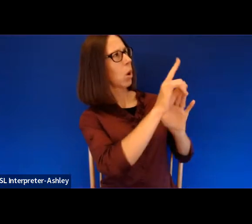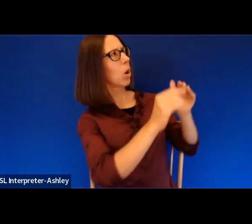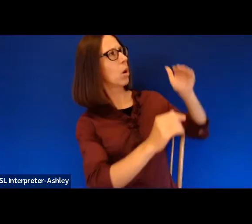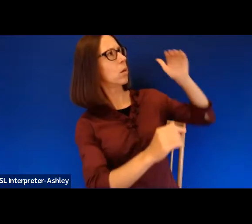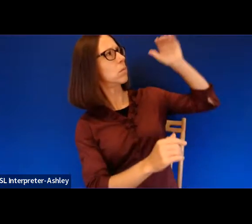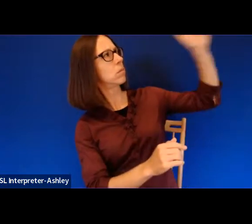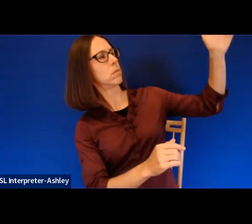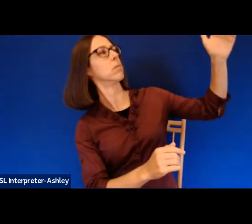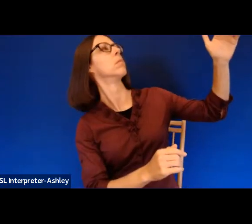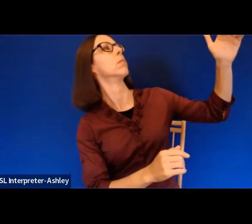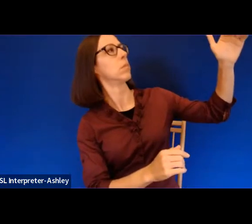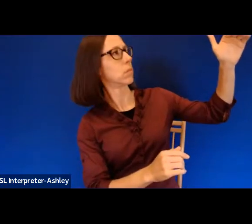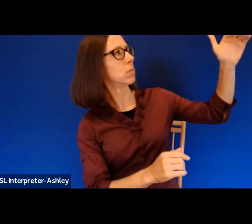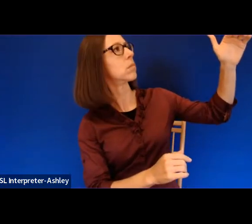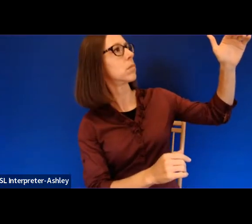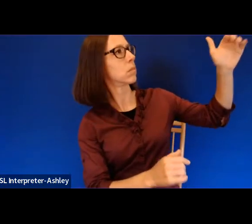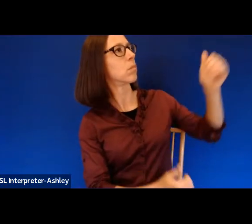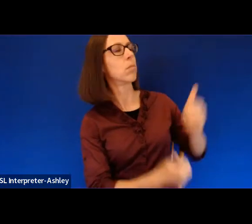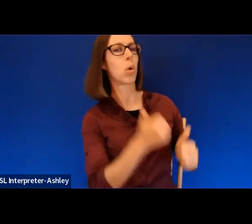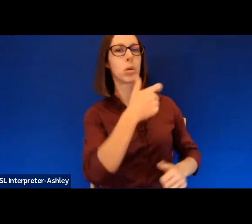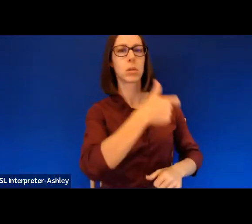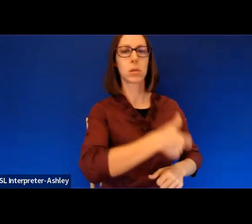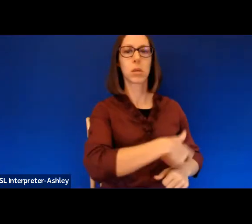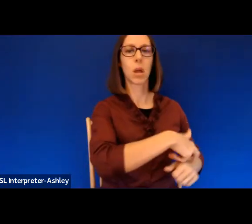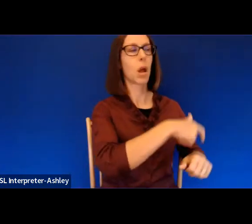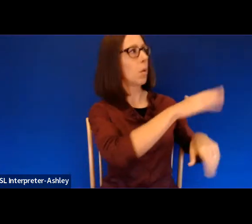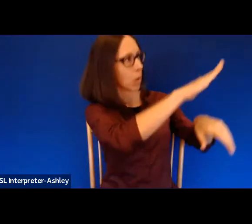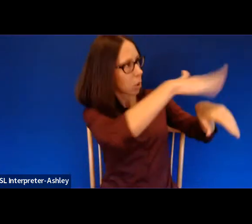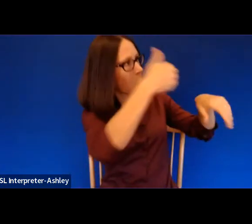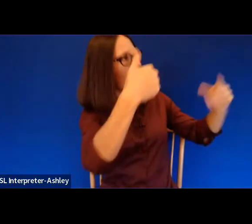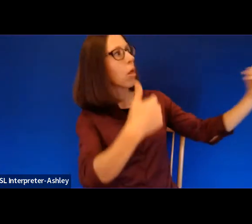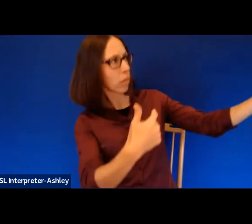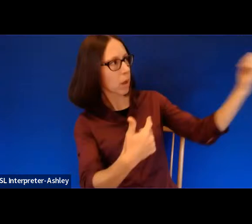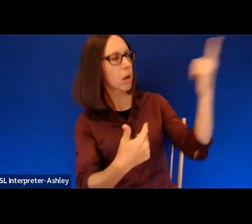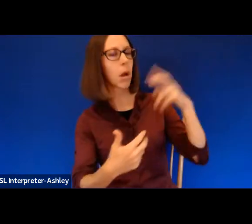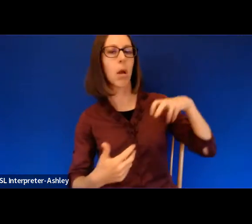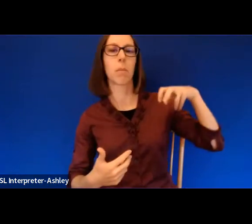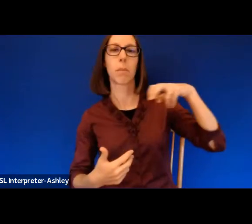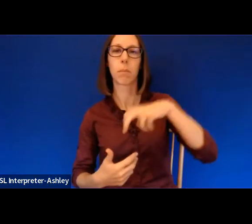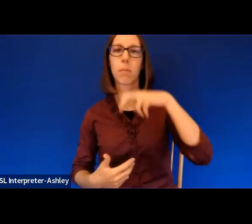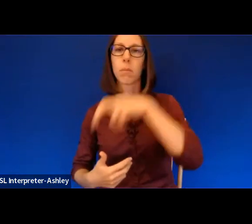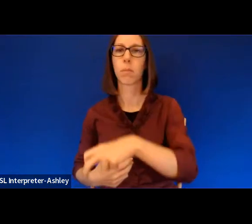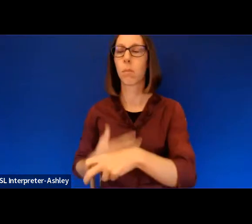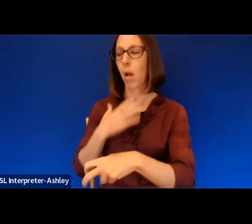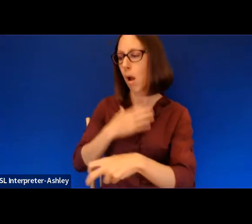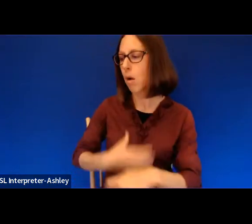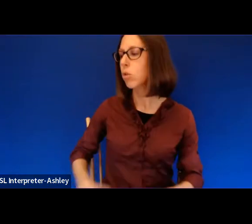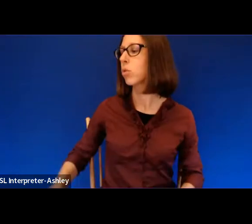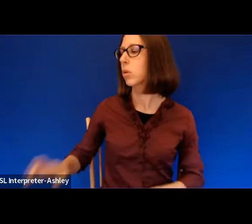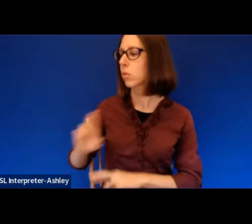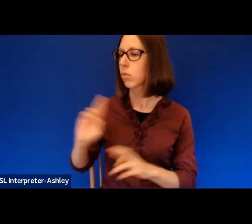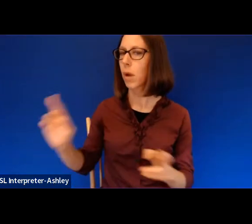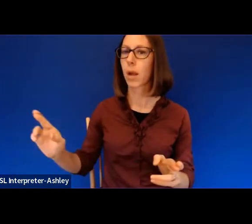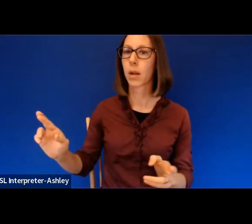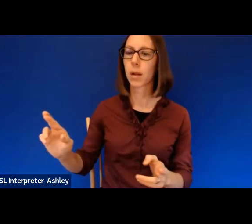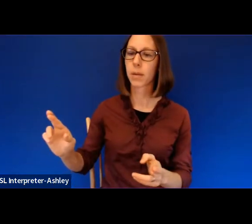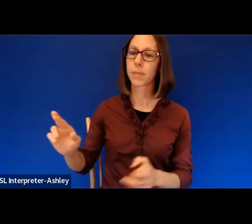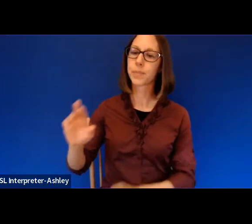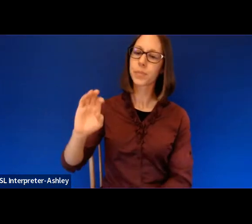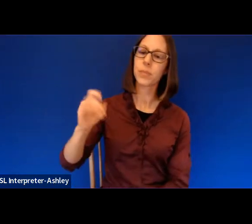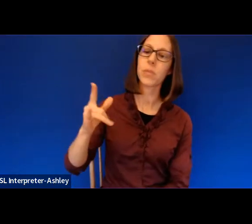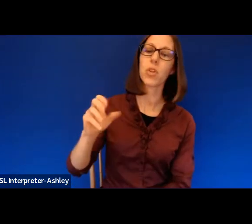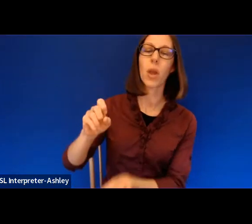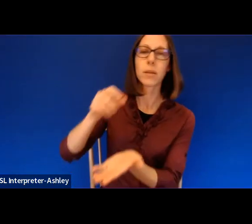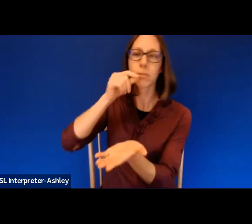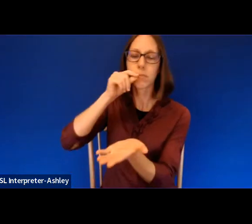they come most the time when called hungry. The greys eat from your palm tender